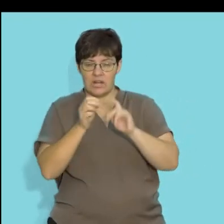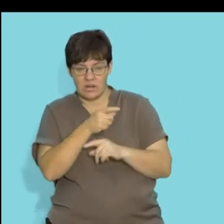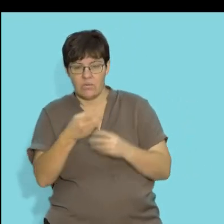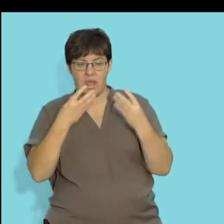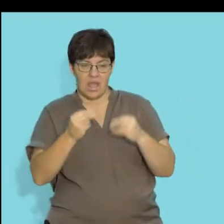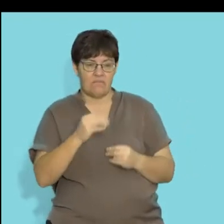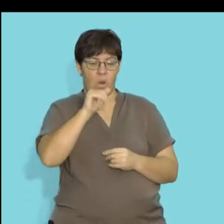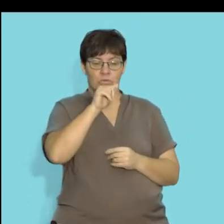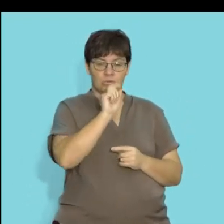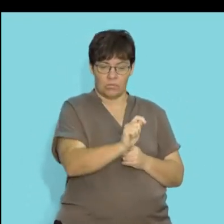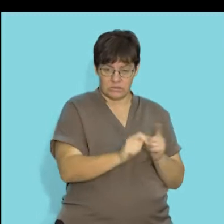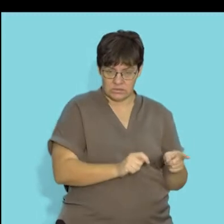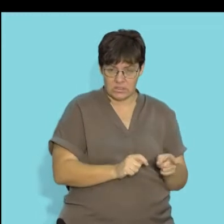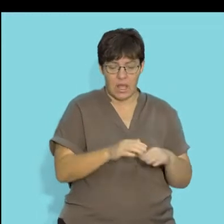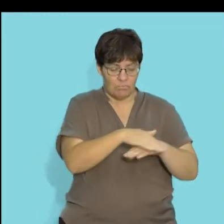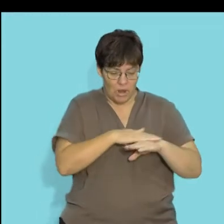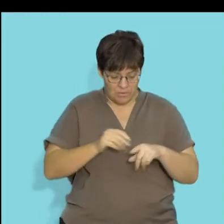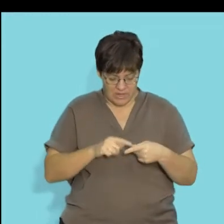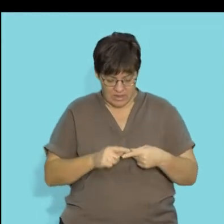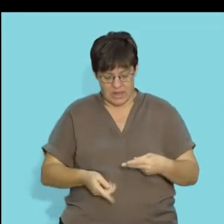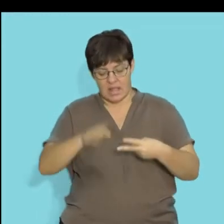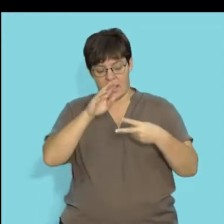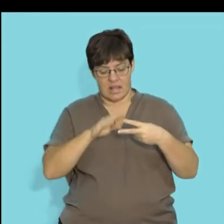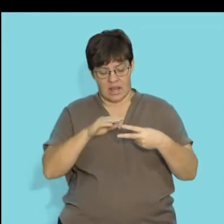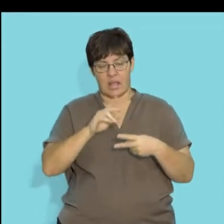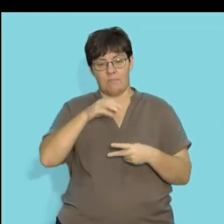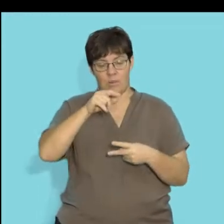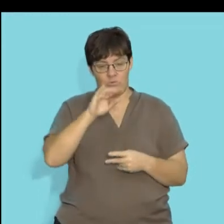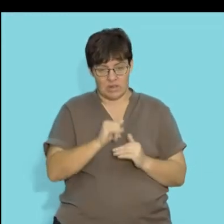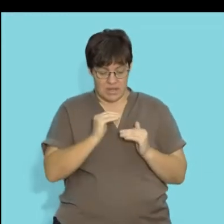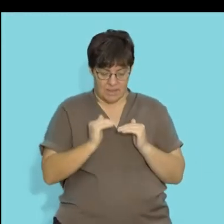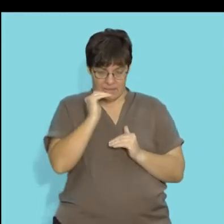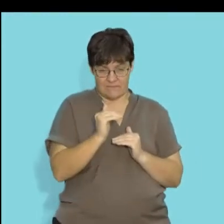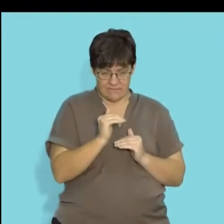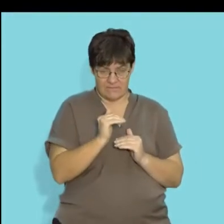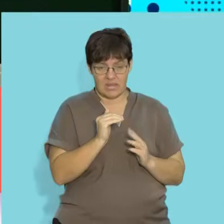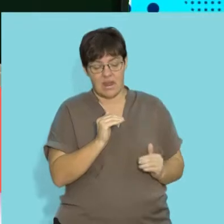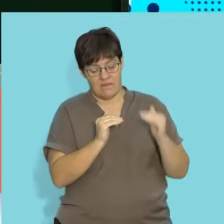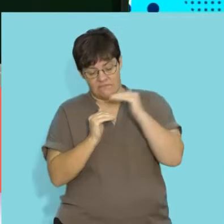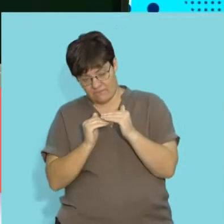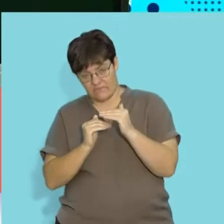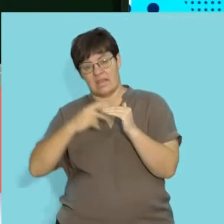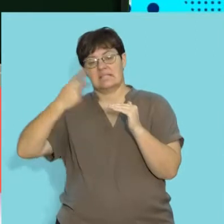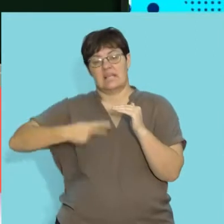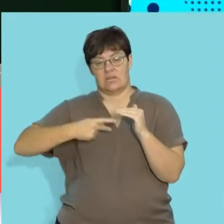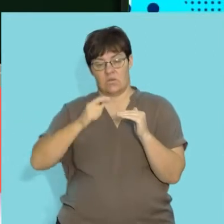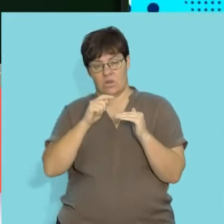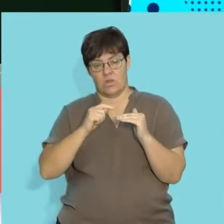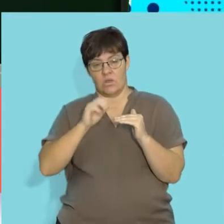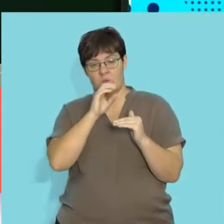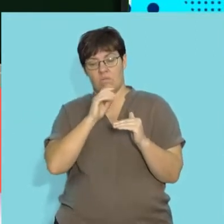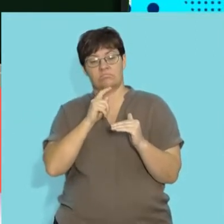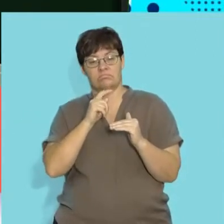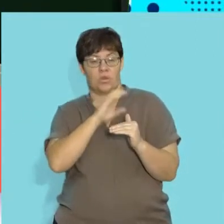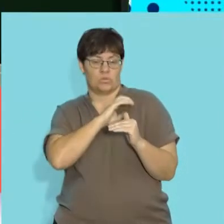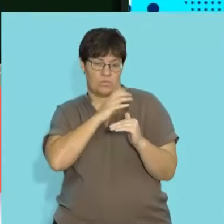you've got your autotrophs, primary producers, you've got your primary consumers above them, and then you have your secondary consumers